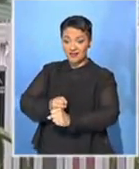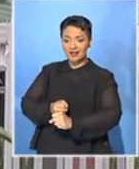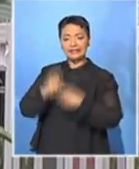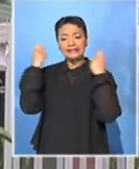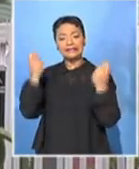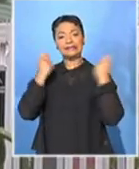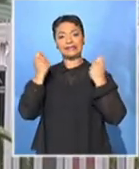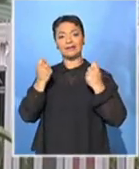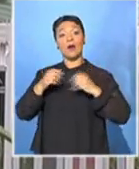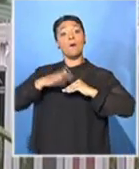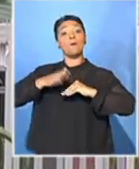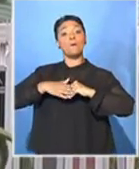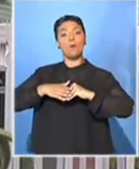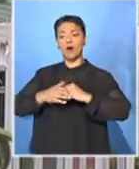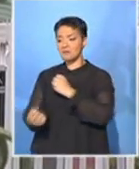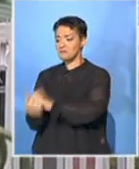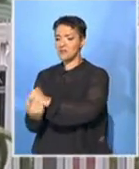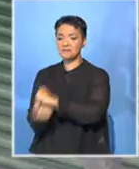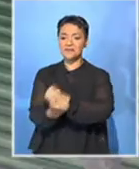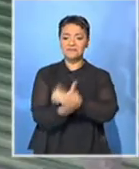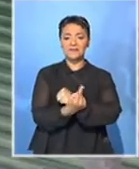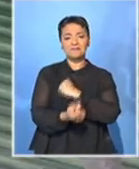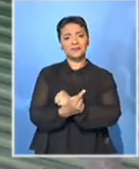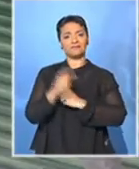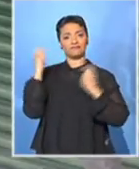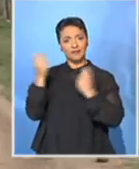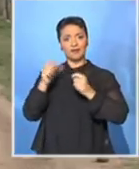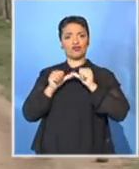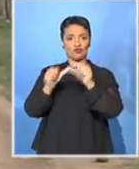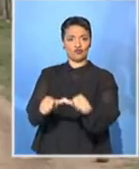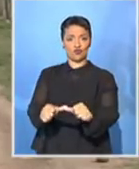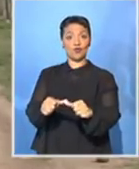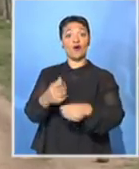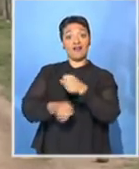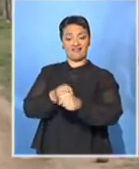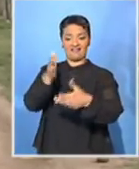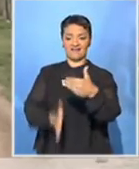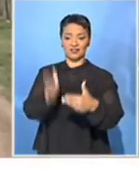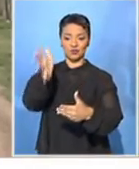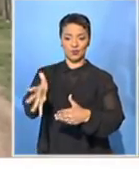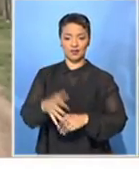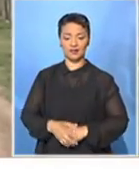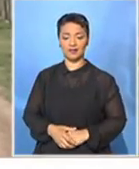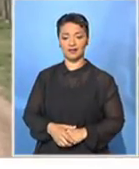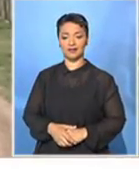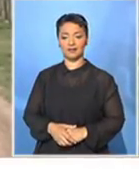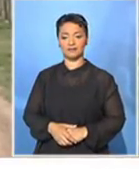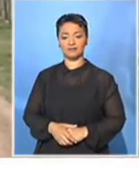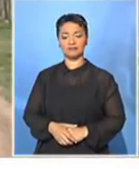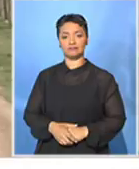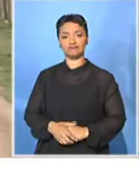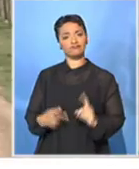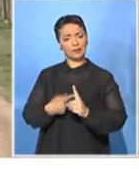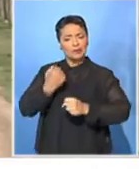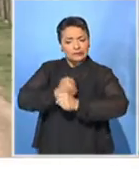other events will continue around the country until the end of the year. Despite Tambo's massive contribution to building a